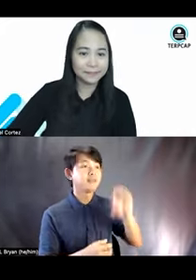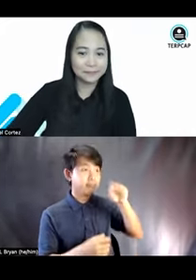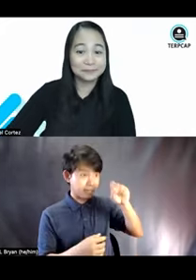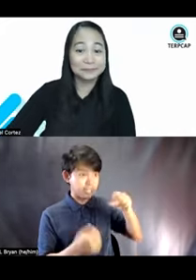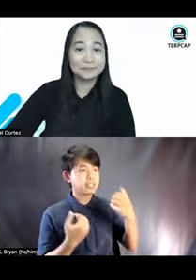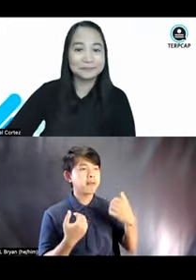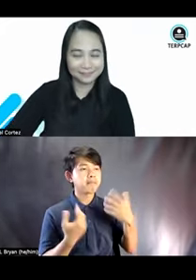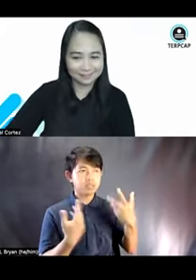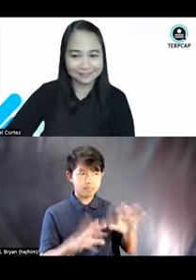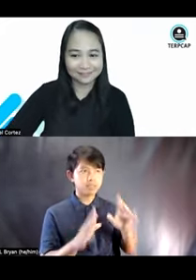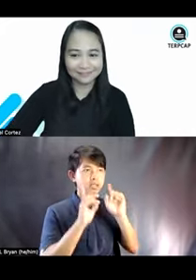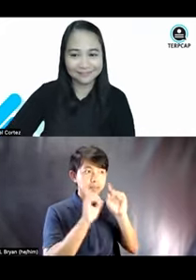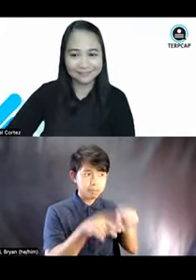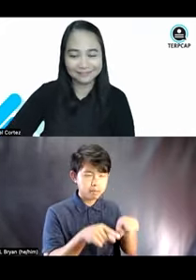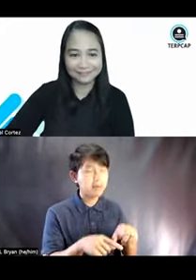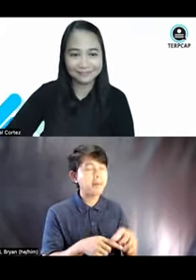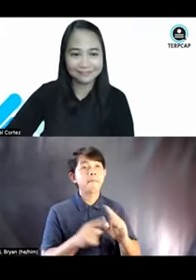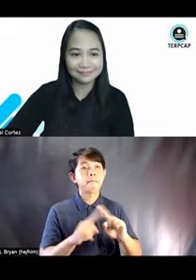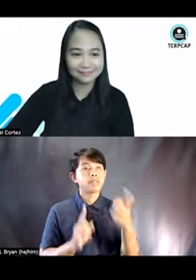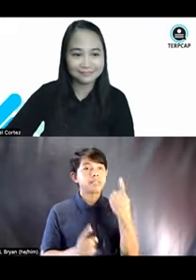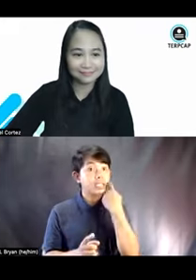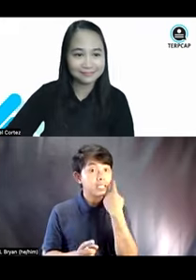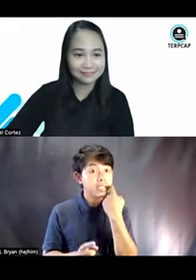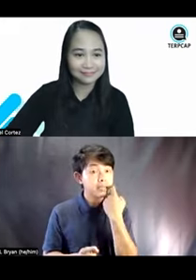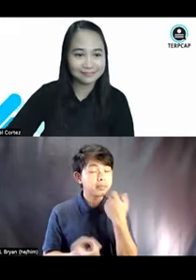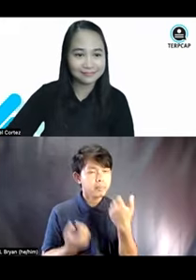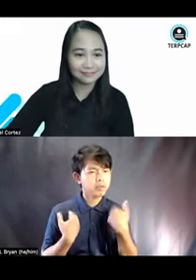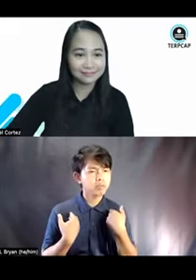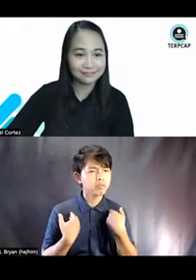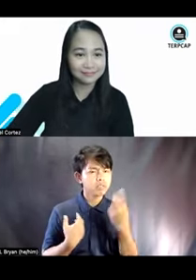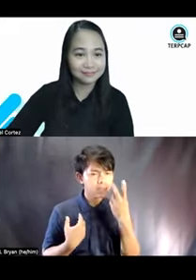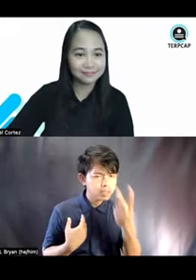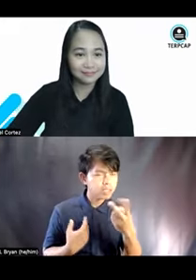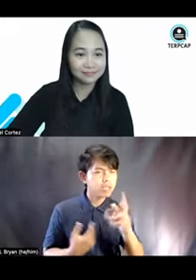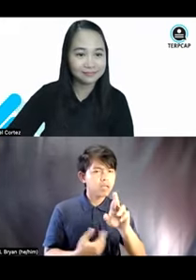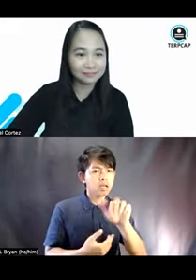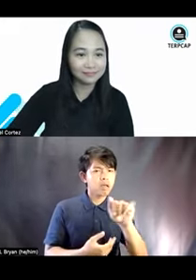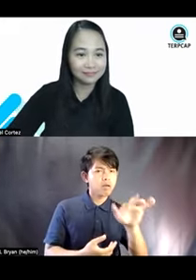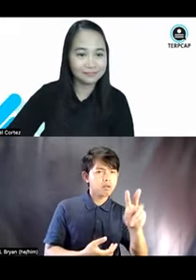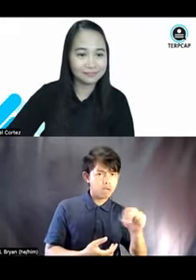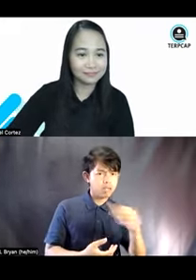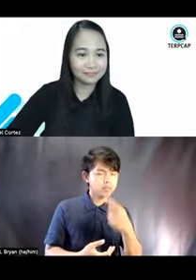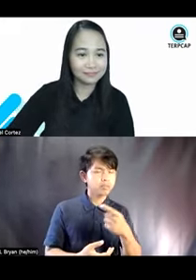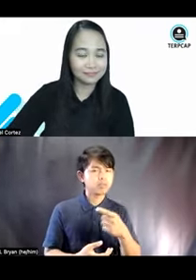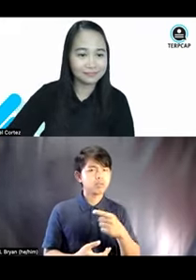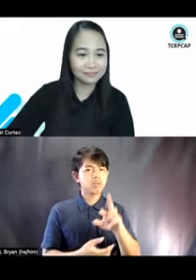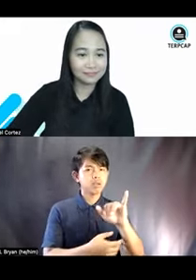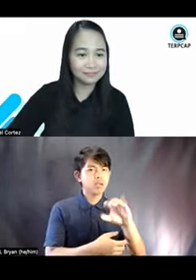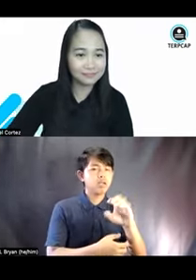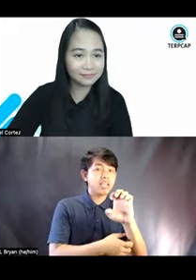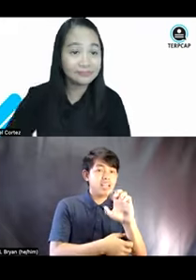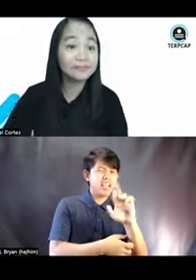responded to each of it. But a while ago, we saw that, um, Ryan said, Erica has a question. Erica,